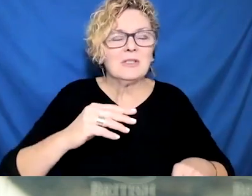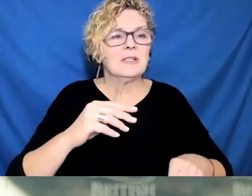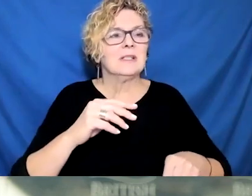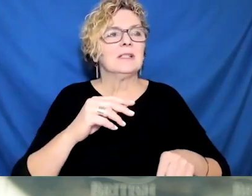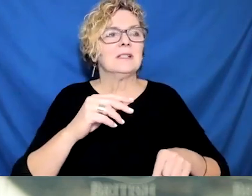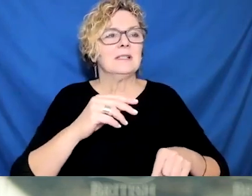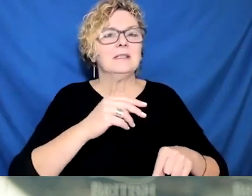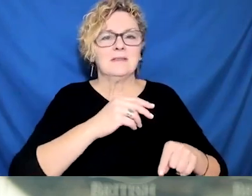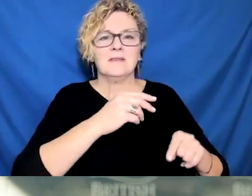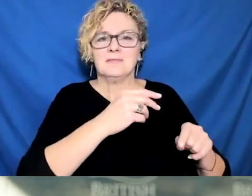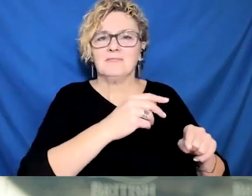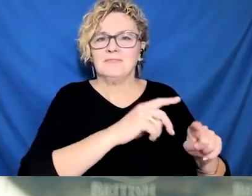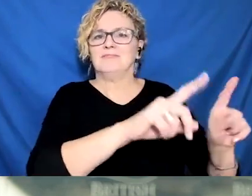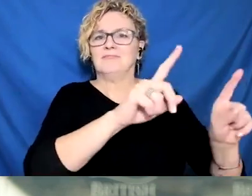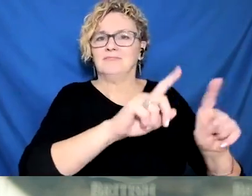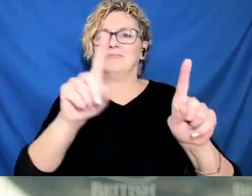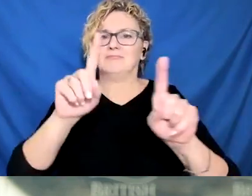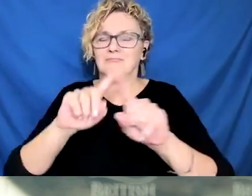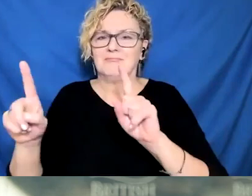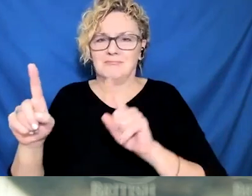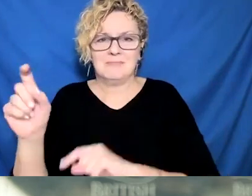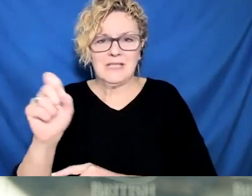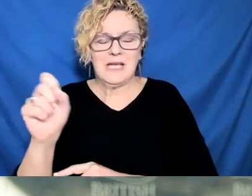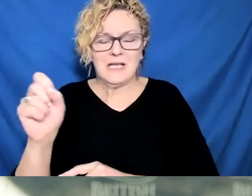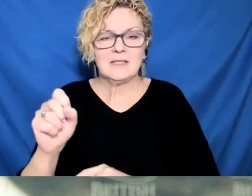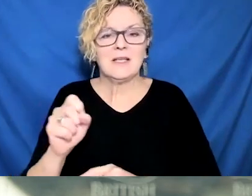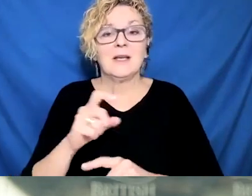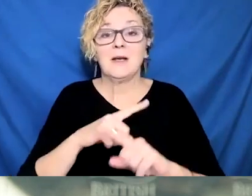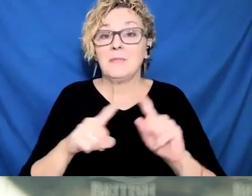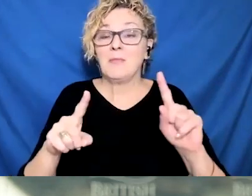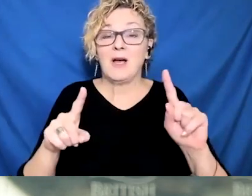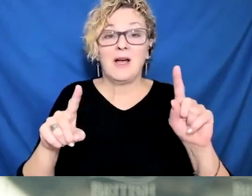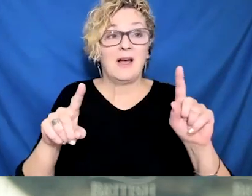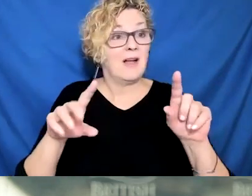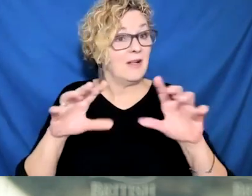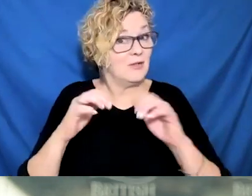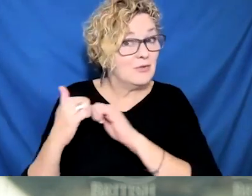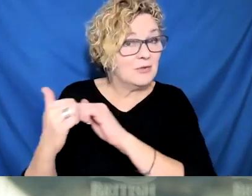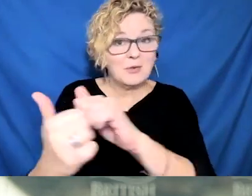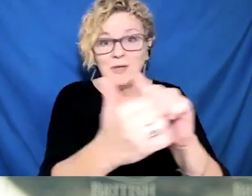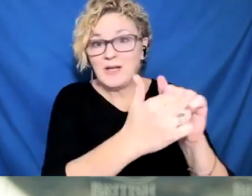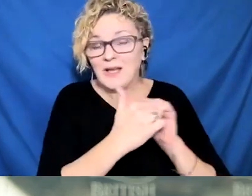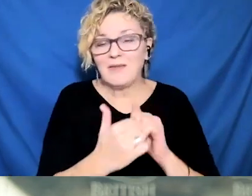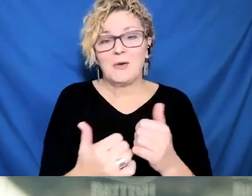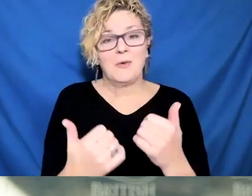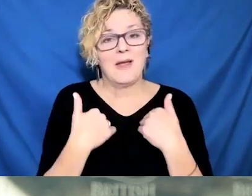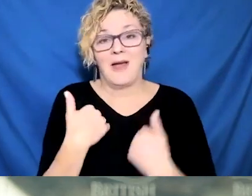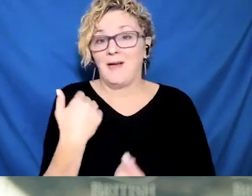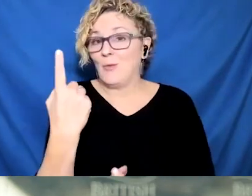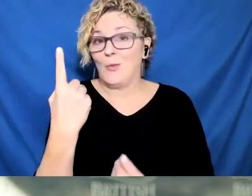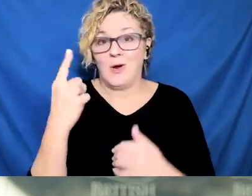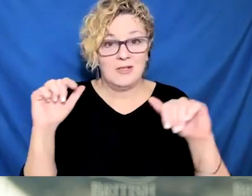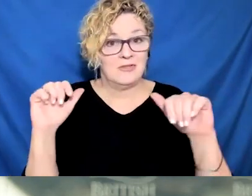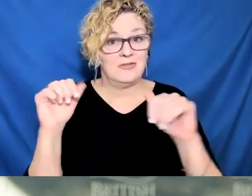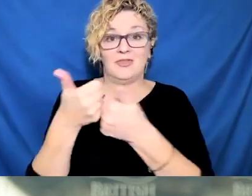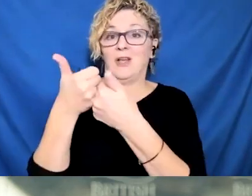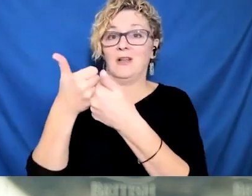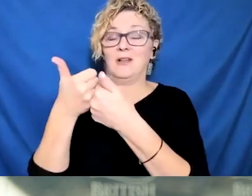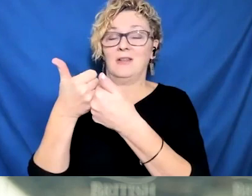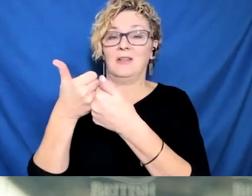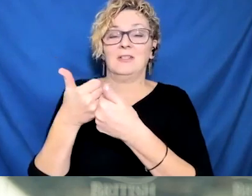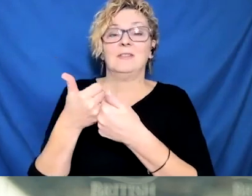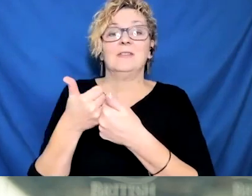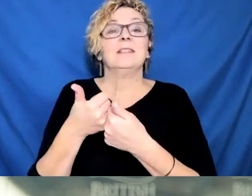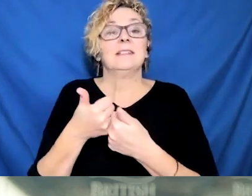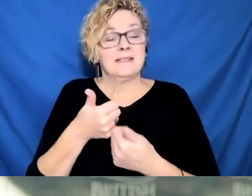And just as an example, I can see myself in these charts and I'll just explain to you what vaccination means